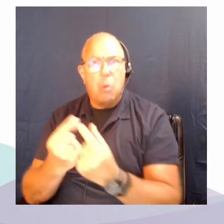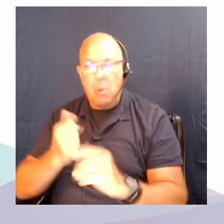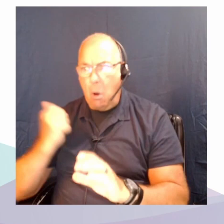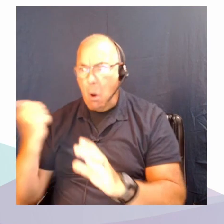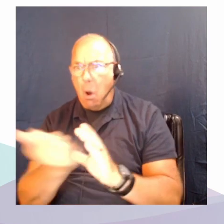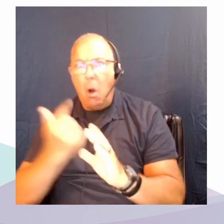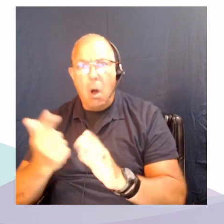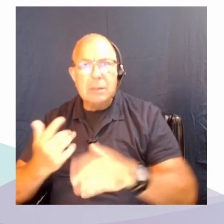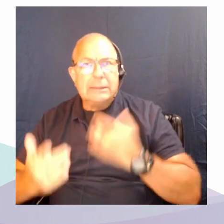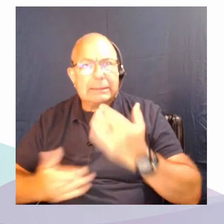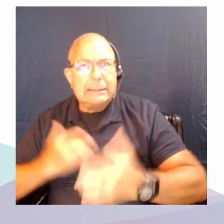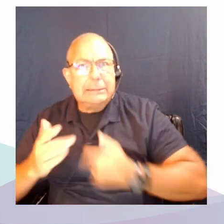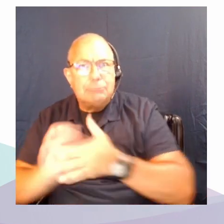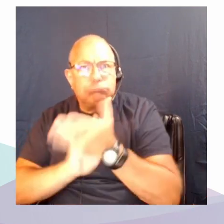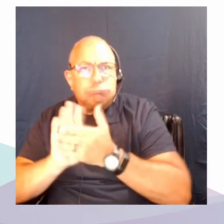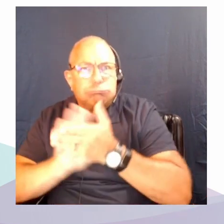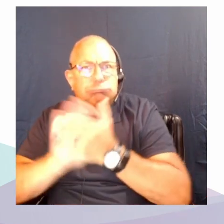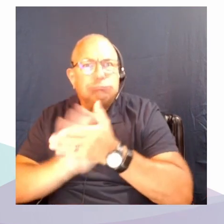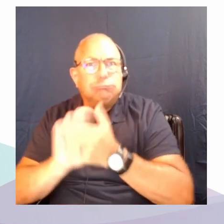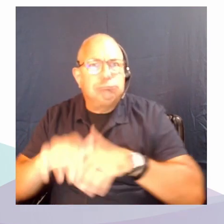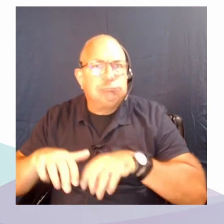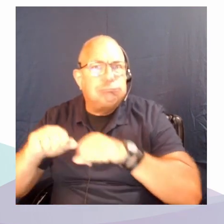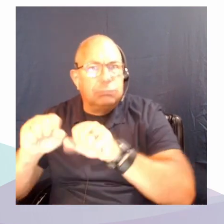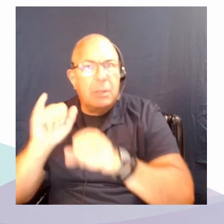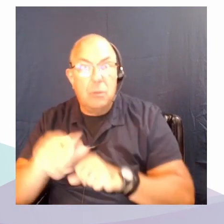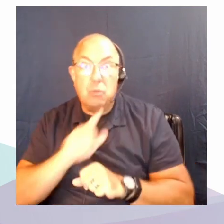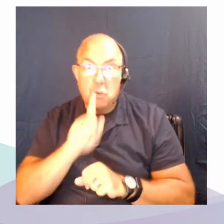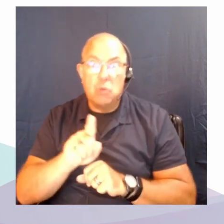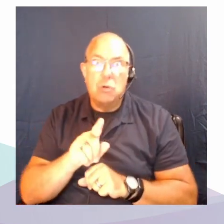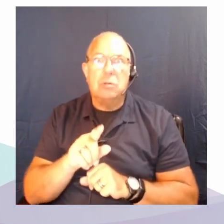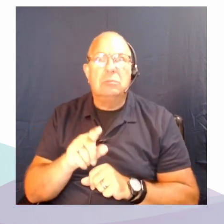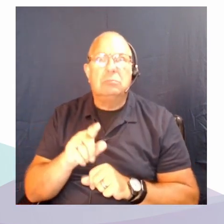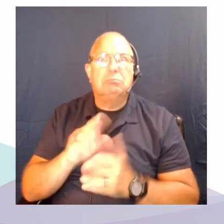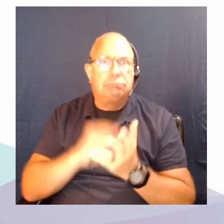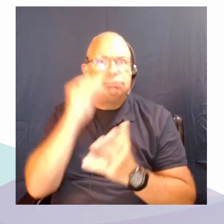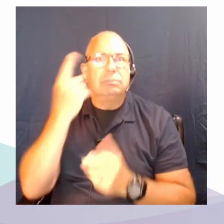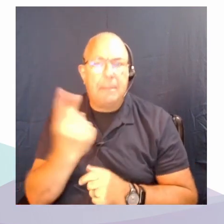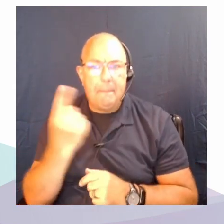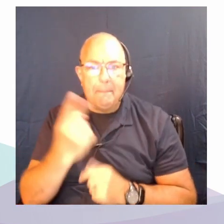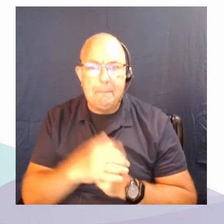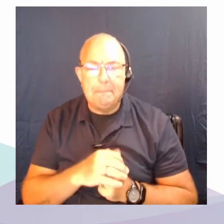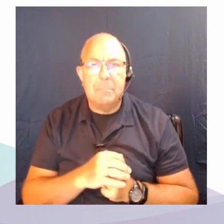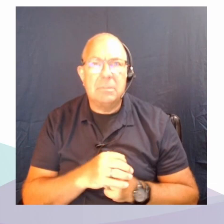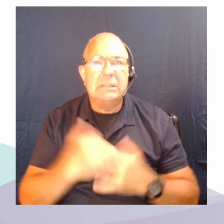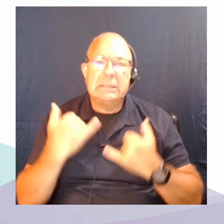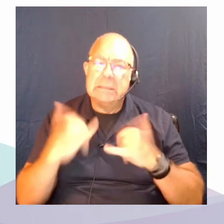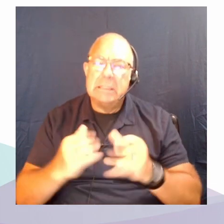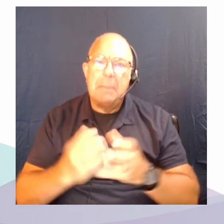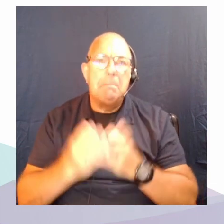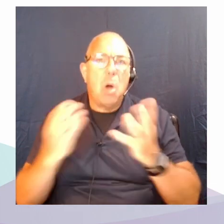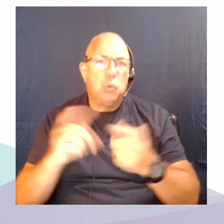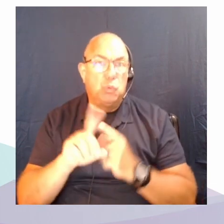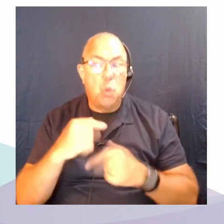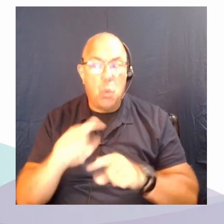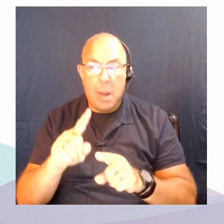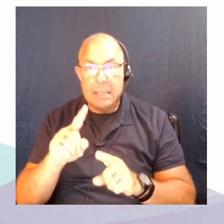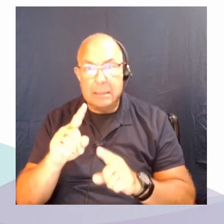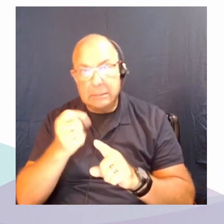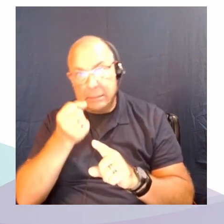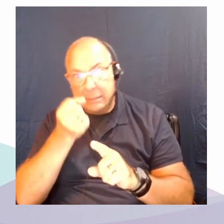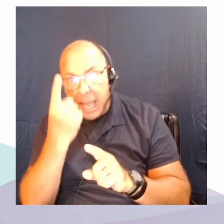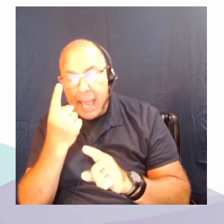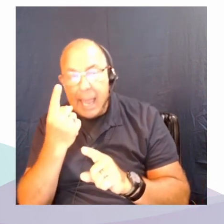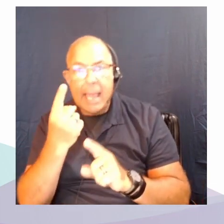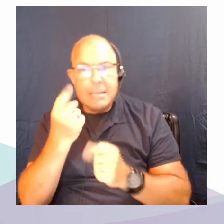So that was a really big takeaway. There's still so much to do when it comes to understanding and understanding deeply